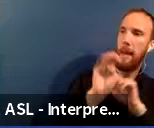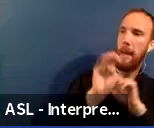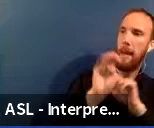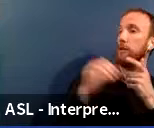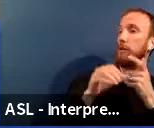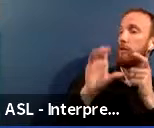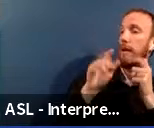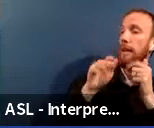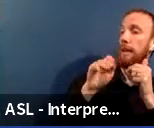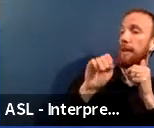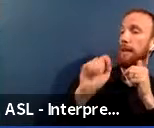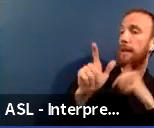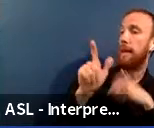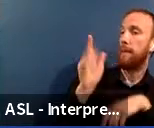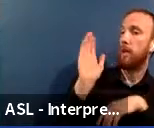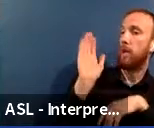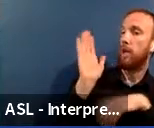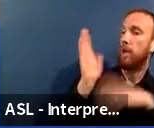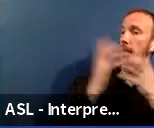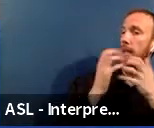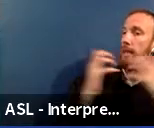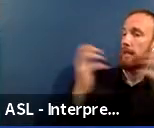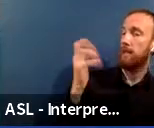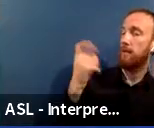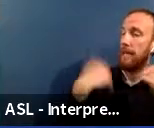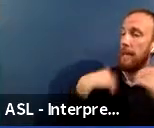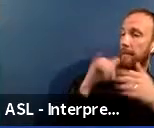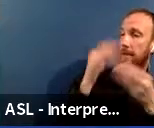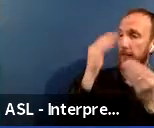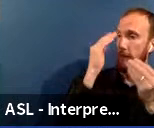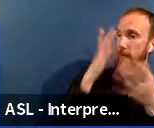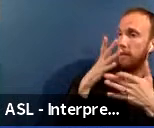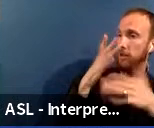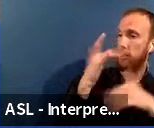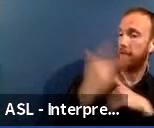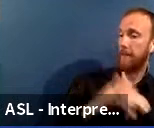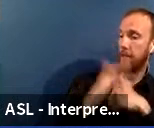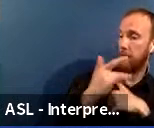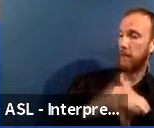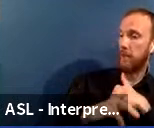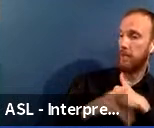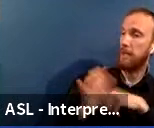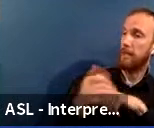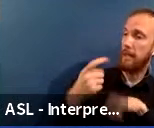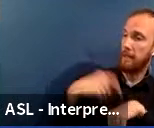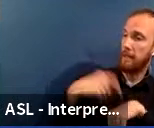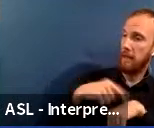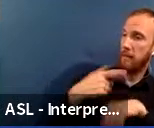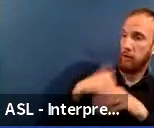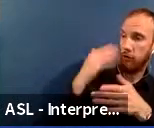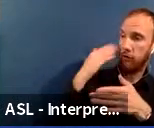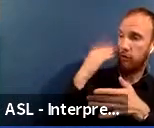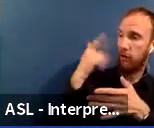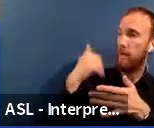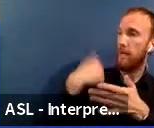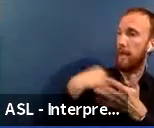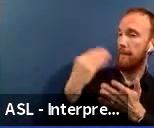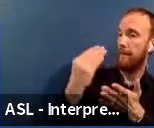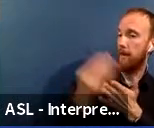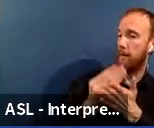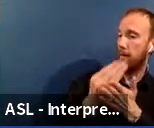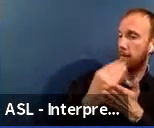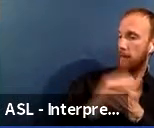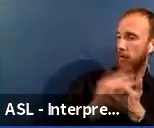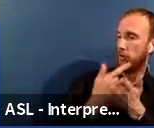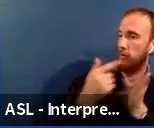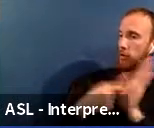have that information available. Um, because that, at that point, you know, we, uh, have a budget that we're presenting to the